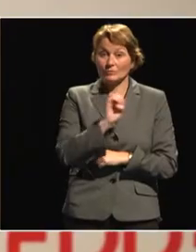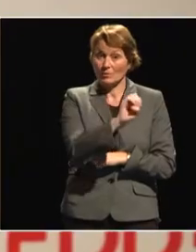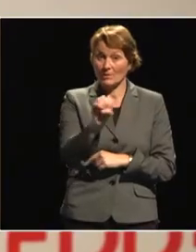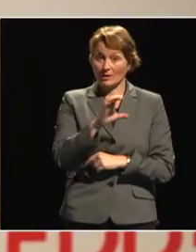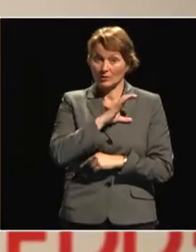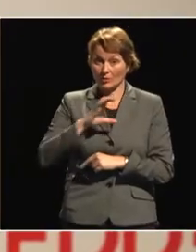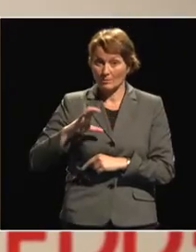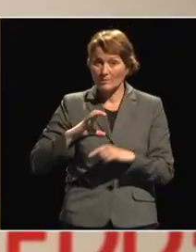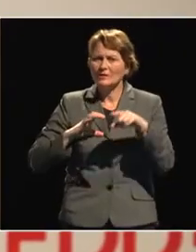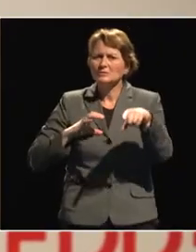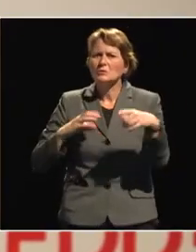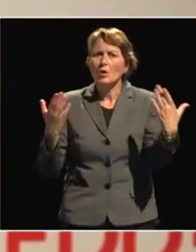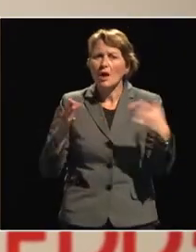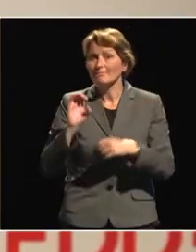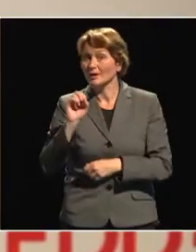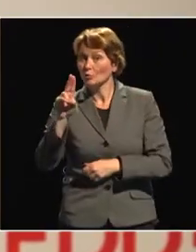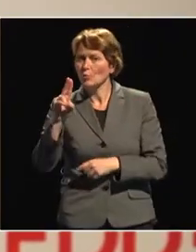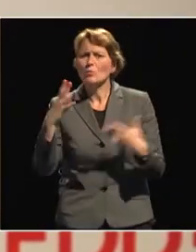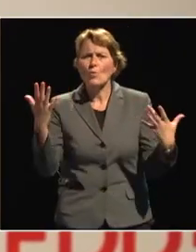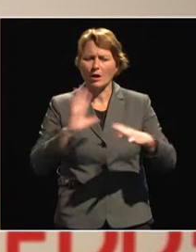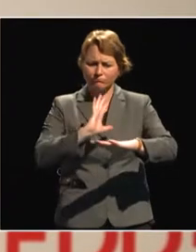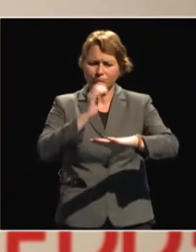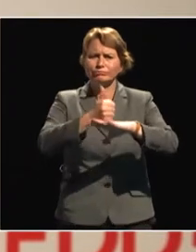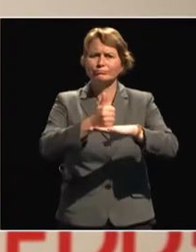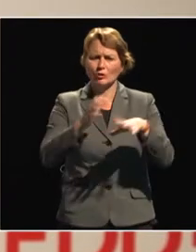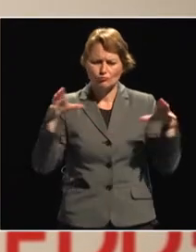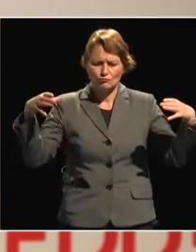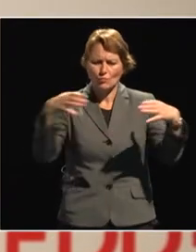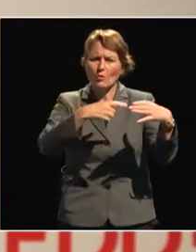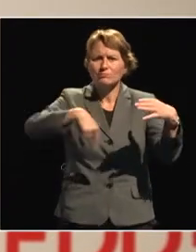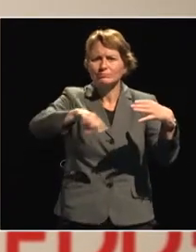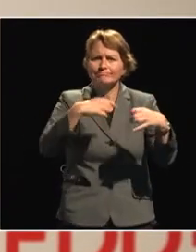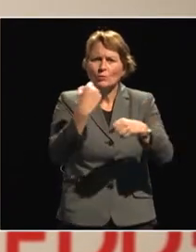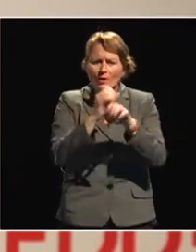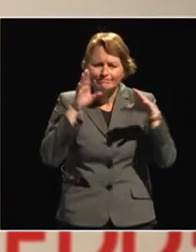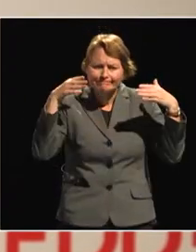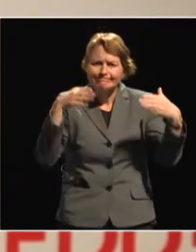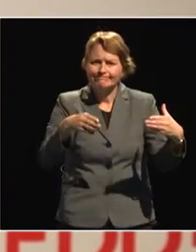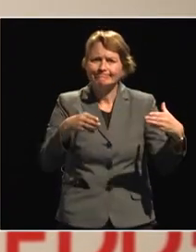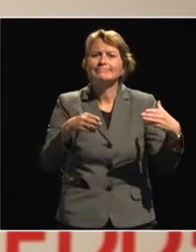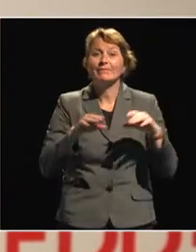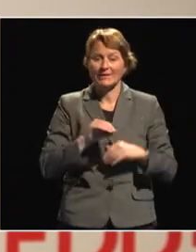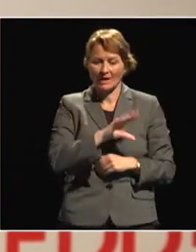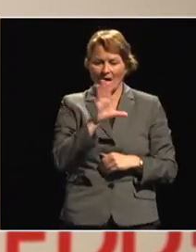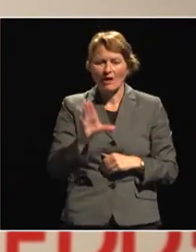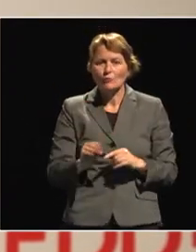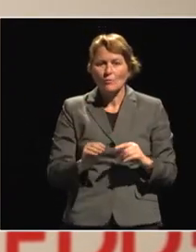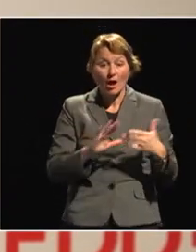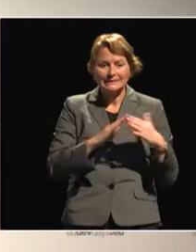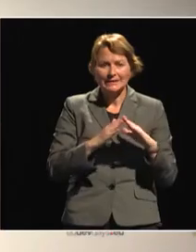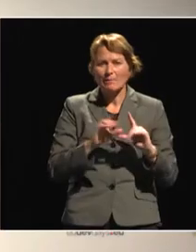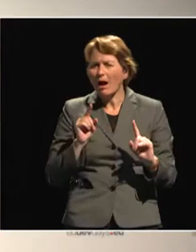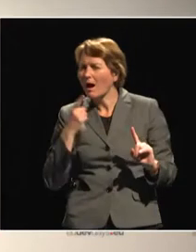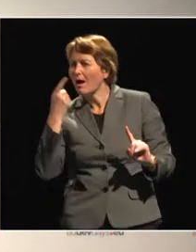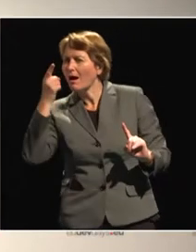the Union, have established a task force for rural Africa. Tom, I think you will be